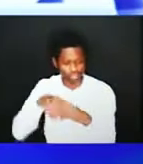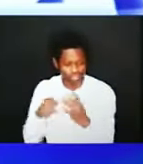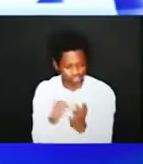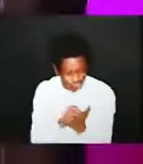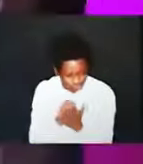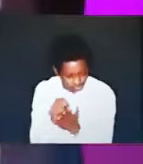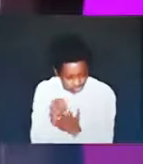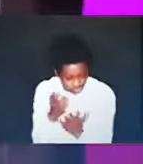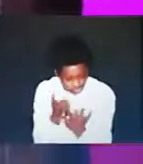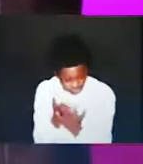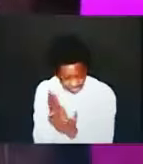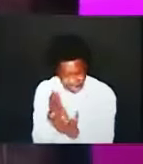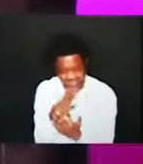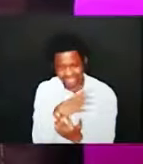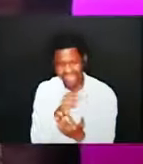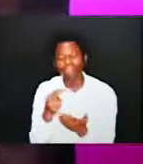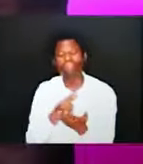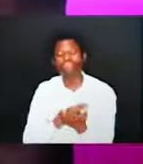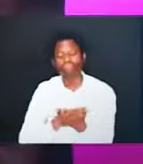holiness